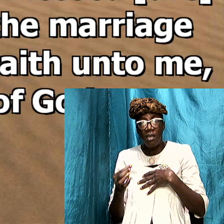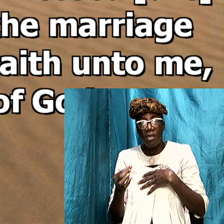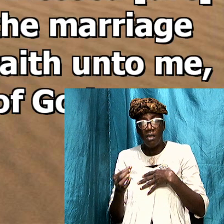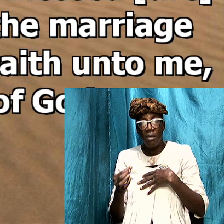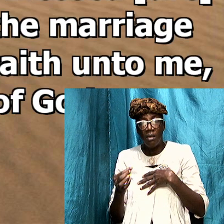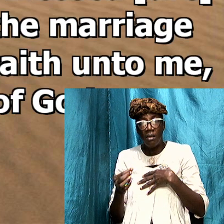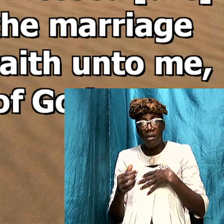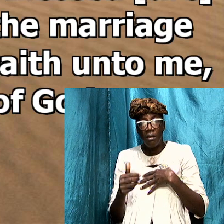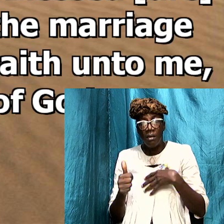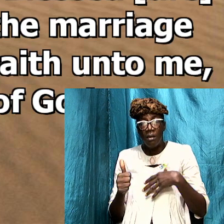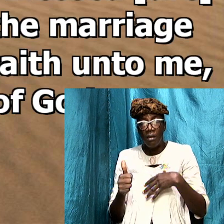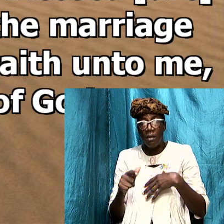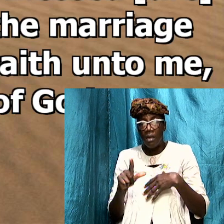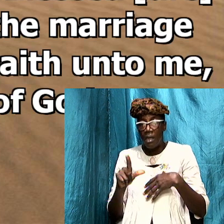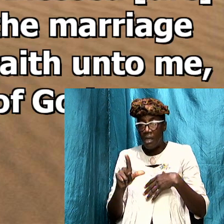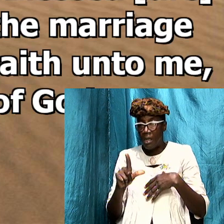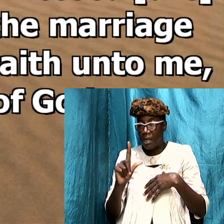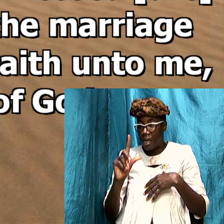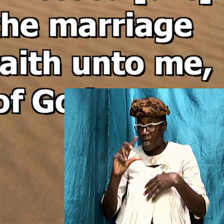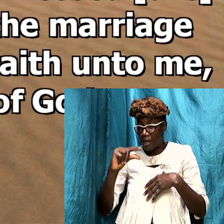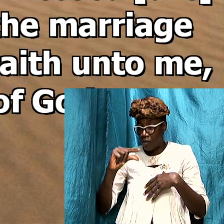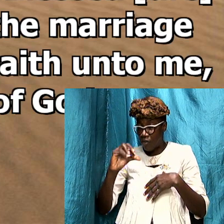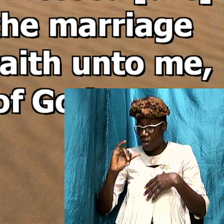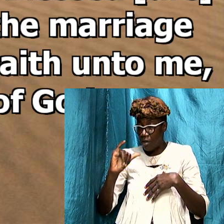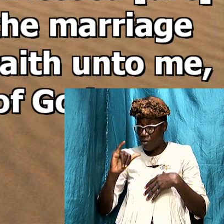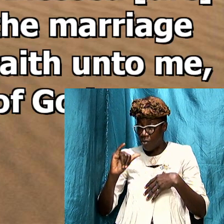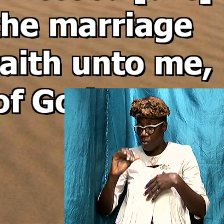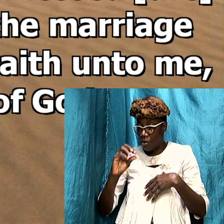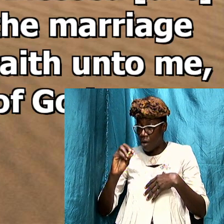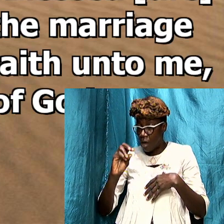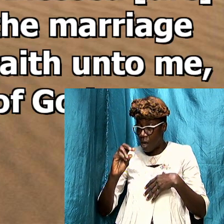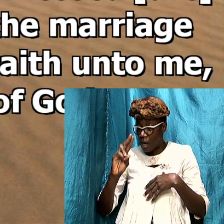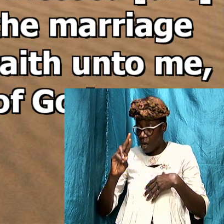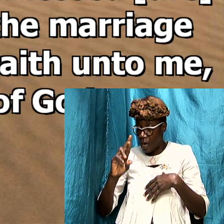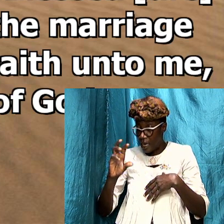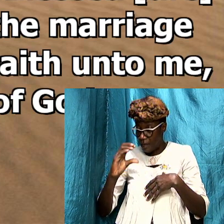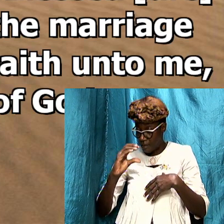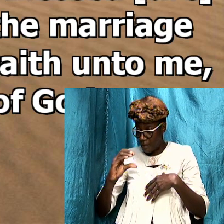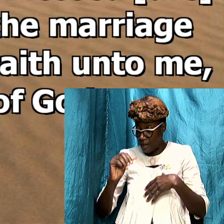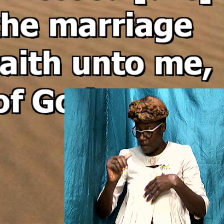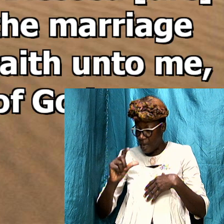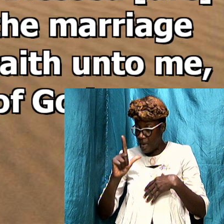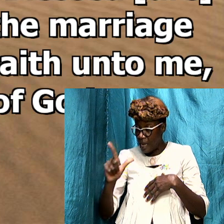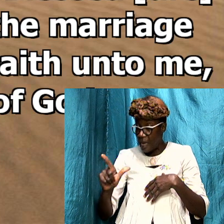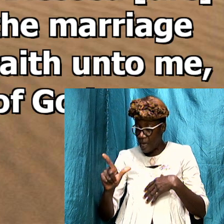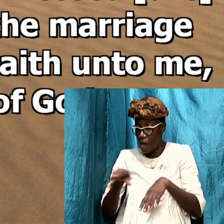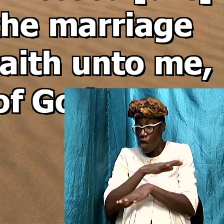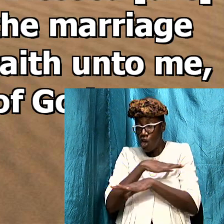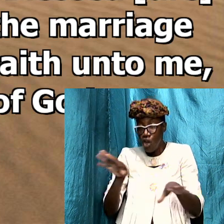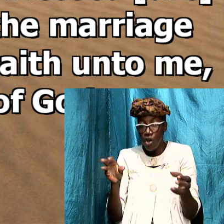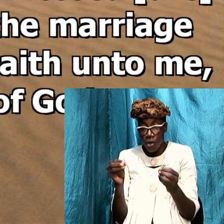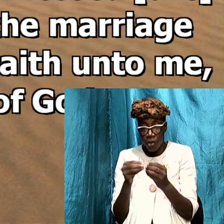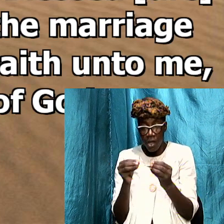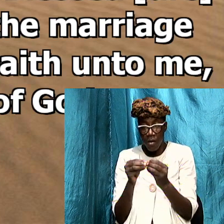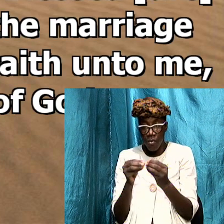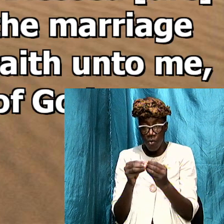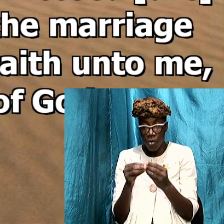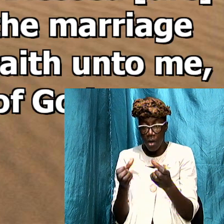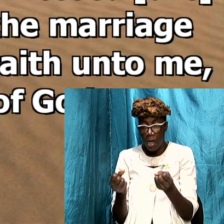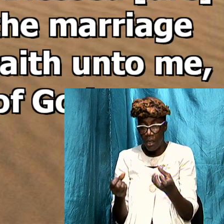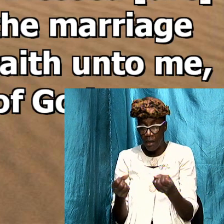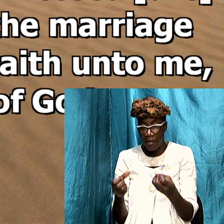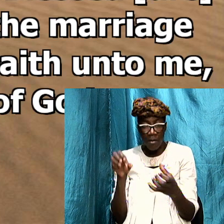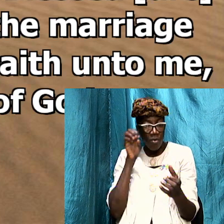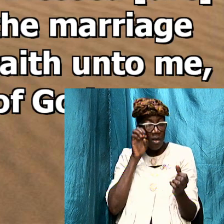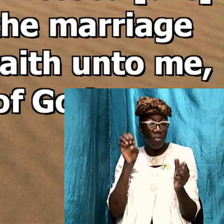allegorical view they think it is a spiritual thing and nothing more and the symbols and the pictures